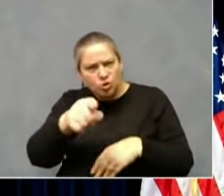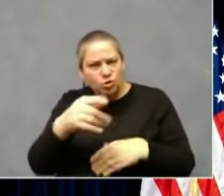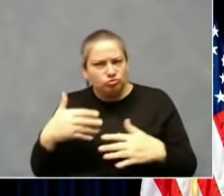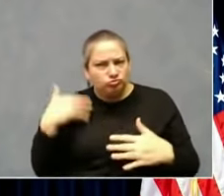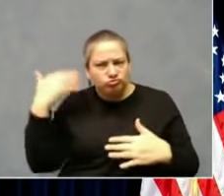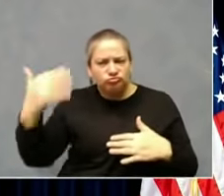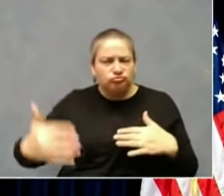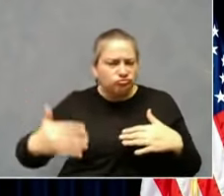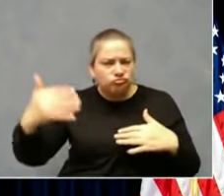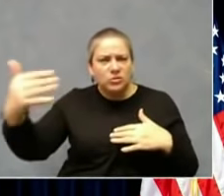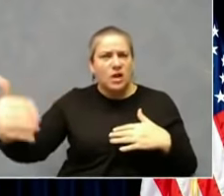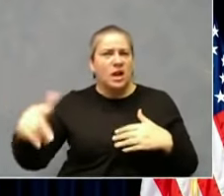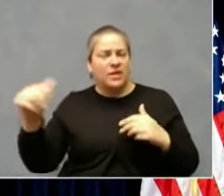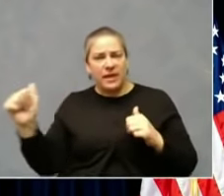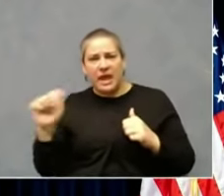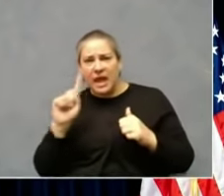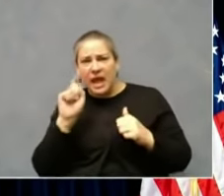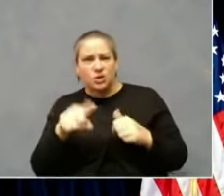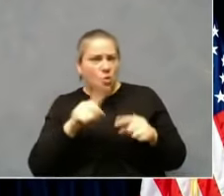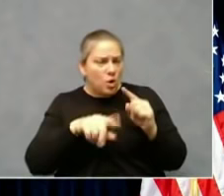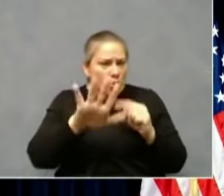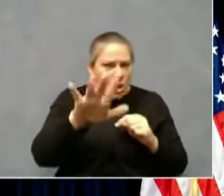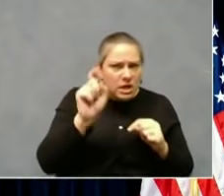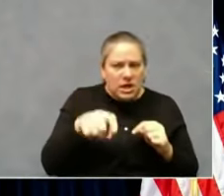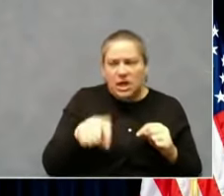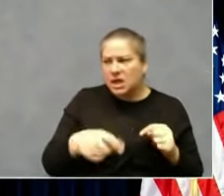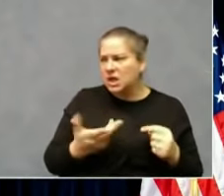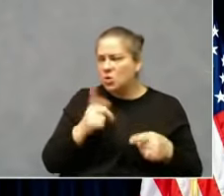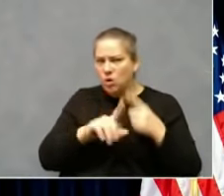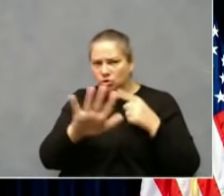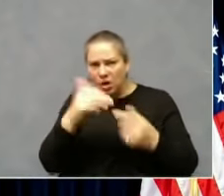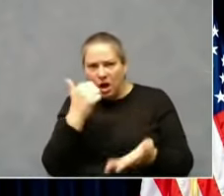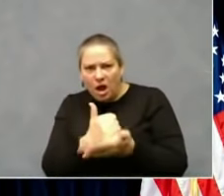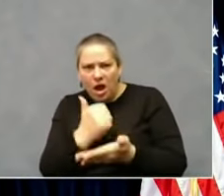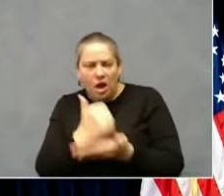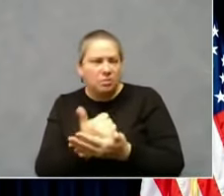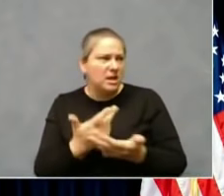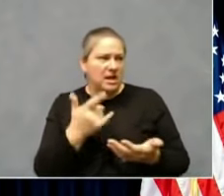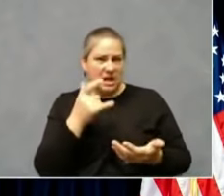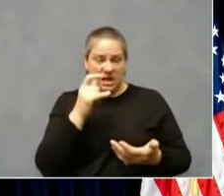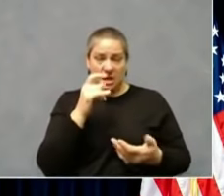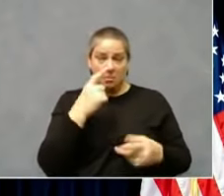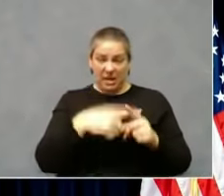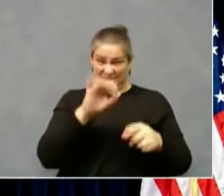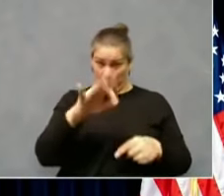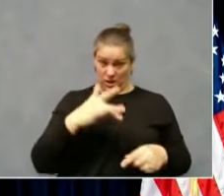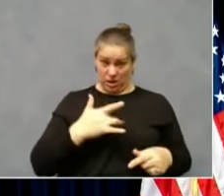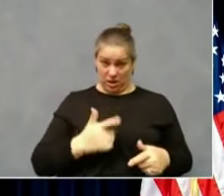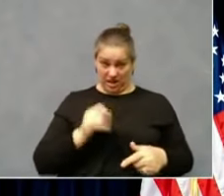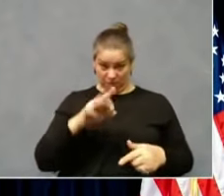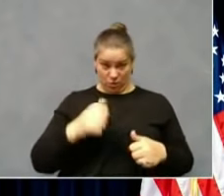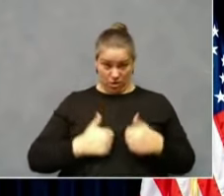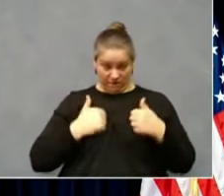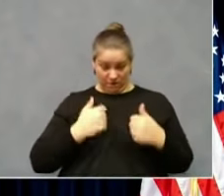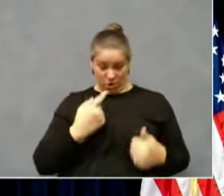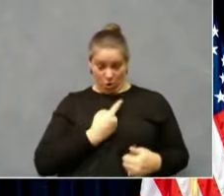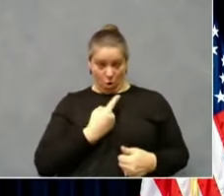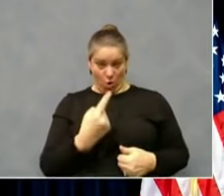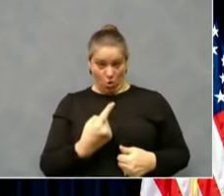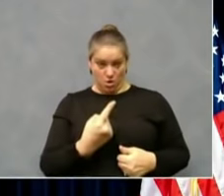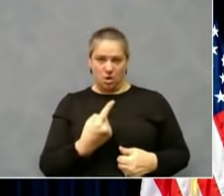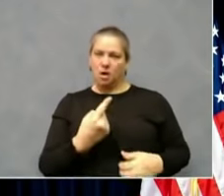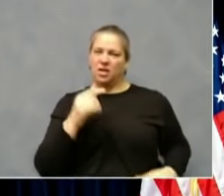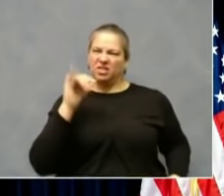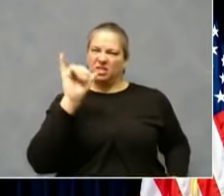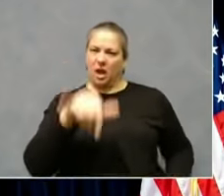that you may need, different help, especially if you live alone. And so for that purpose, you know, 20,000 folks last week, some of